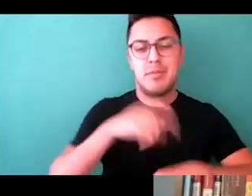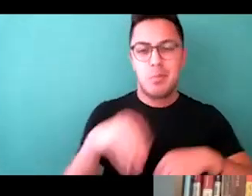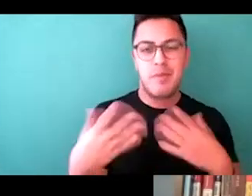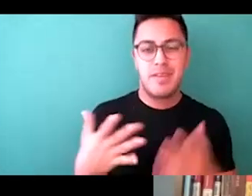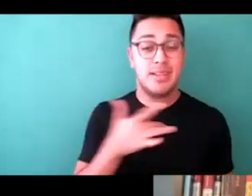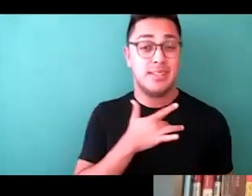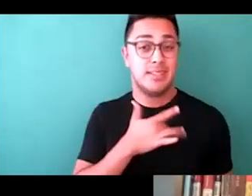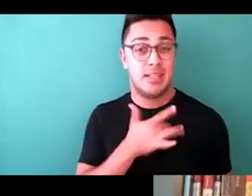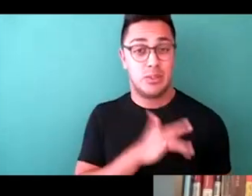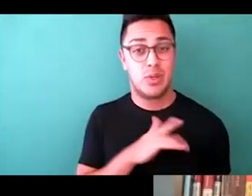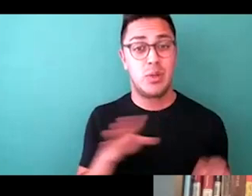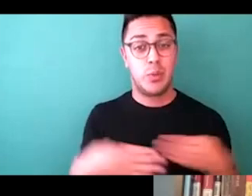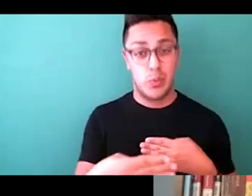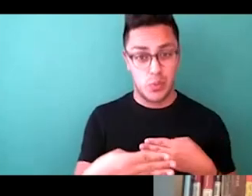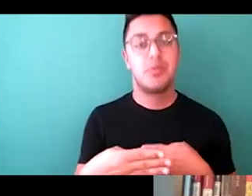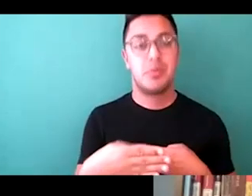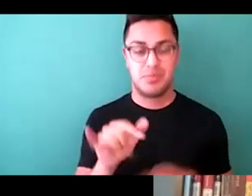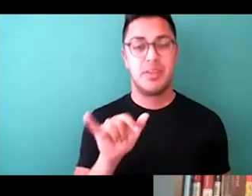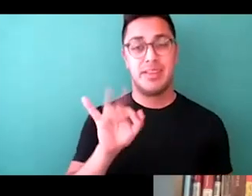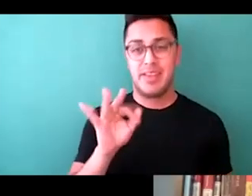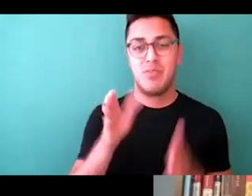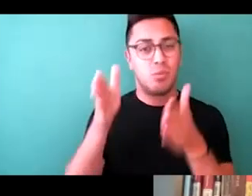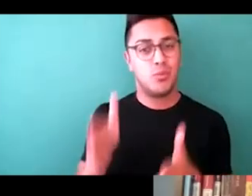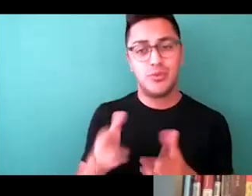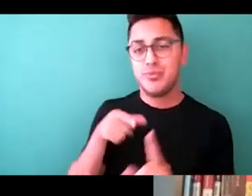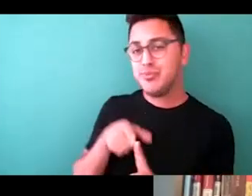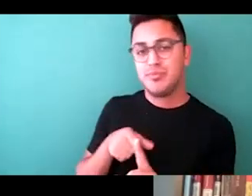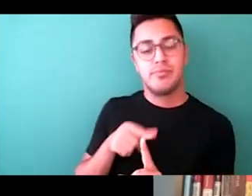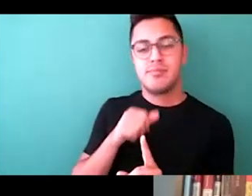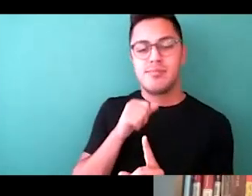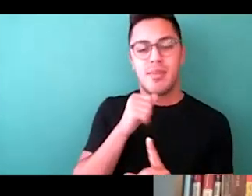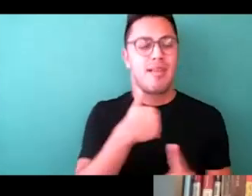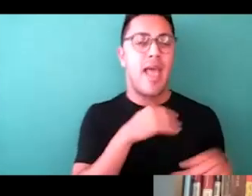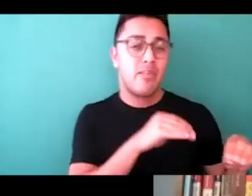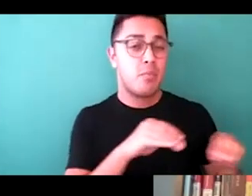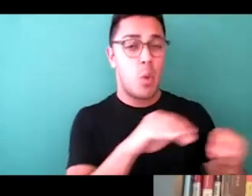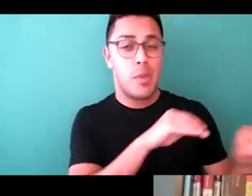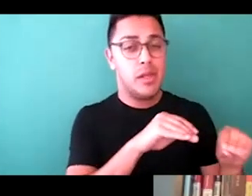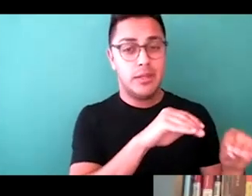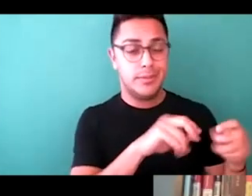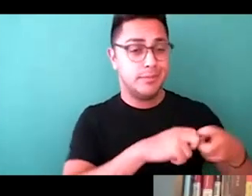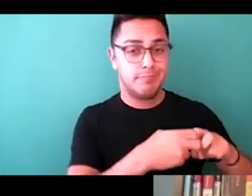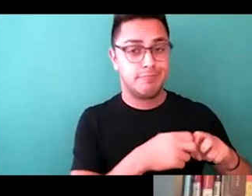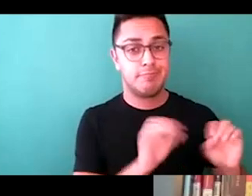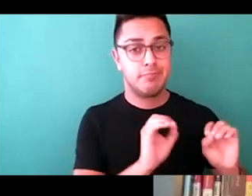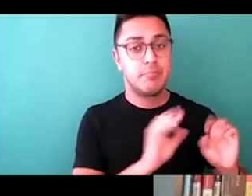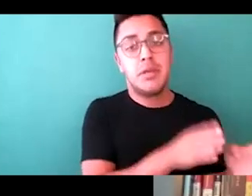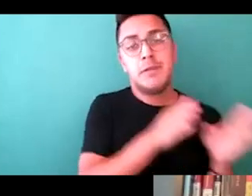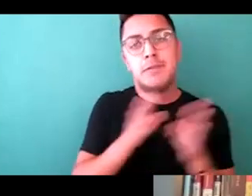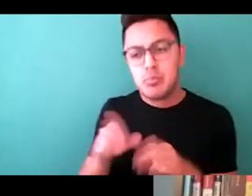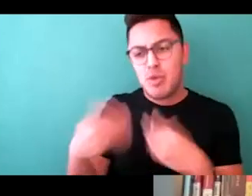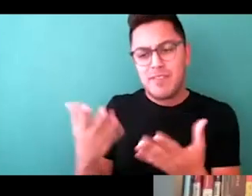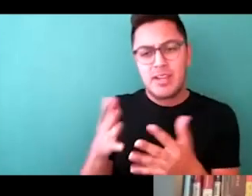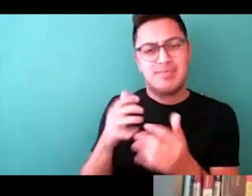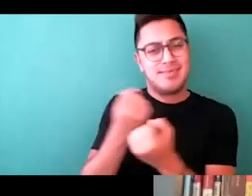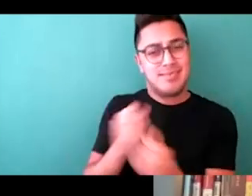room for anybody who may not have mobility issues, but providing them a safe space